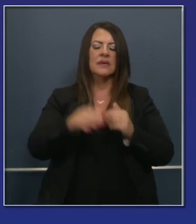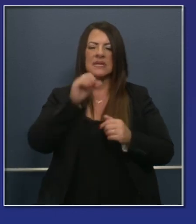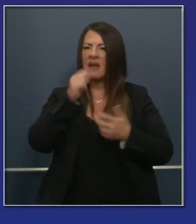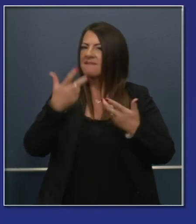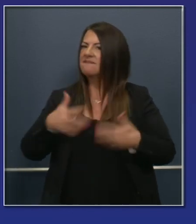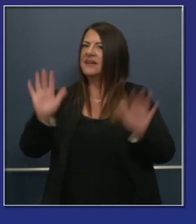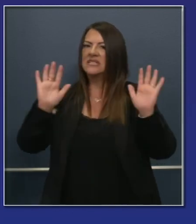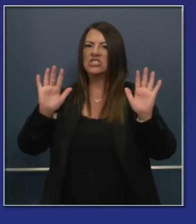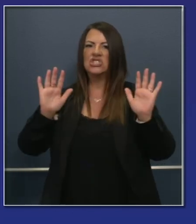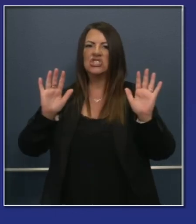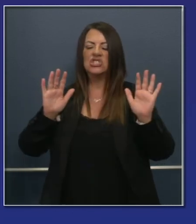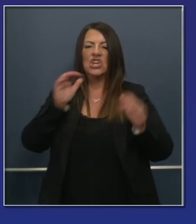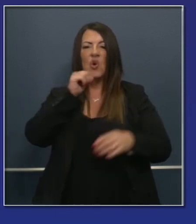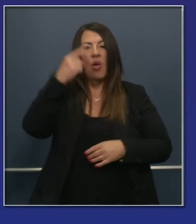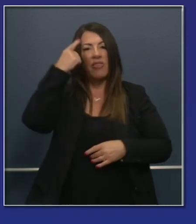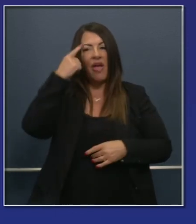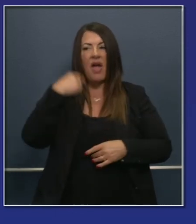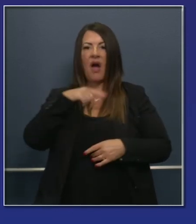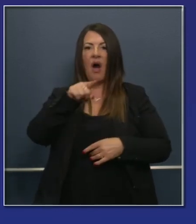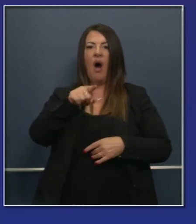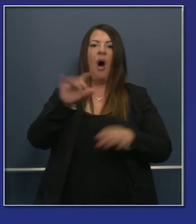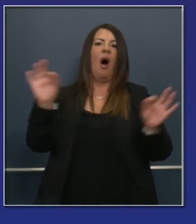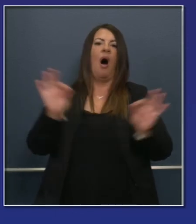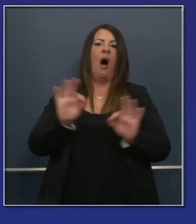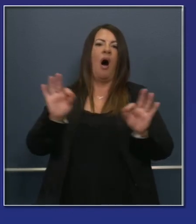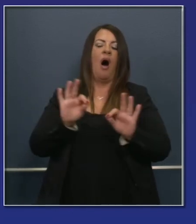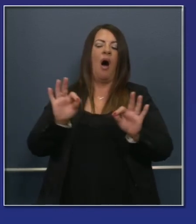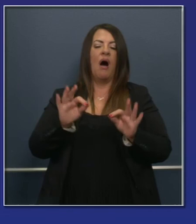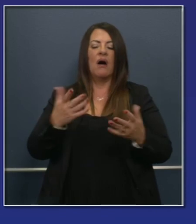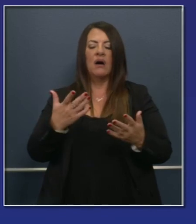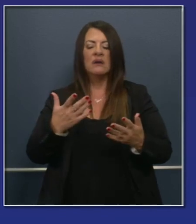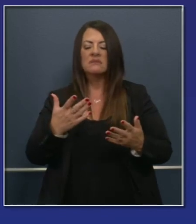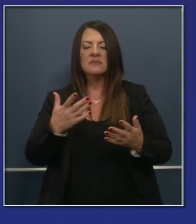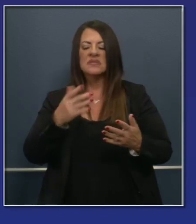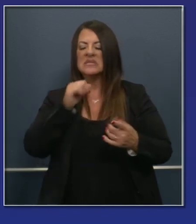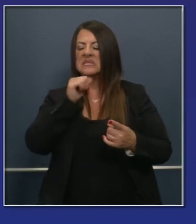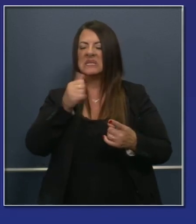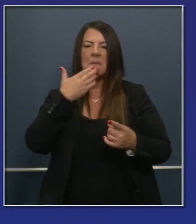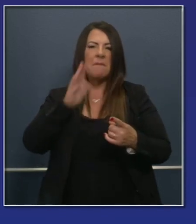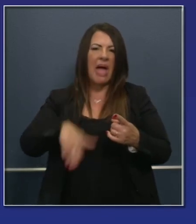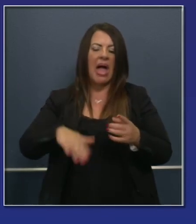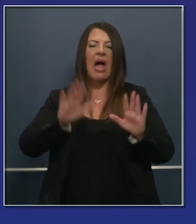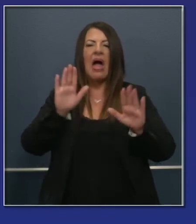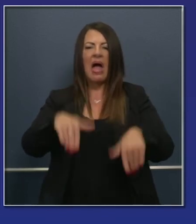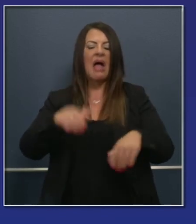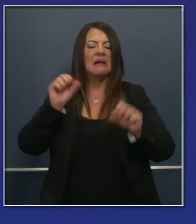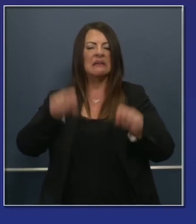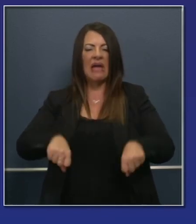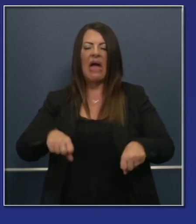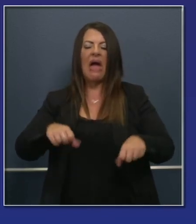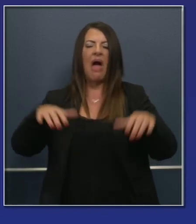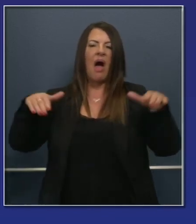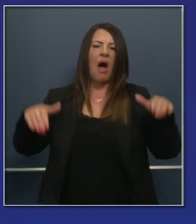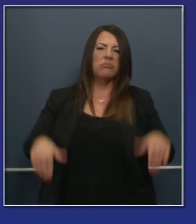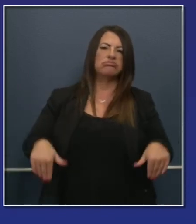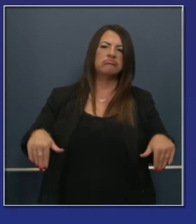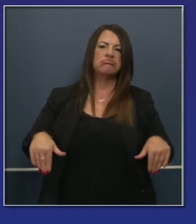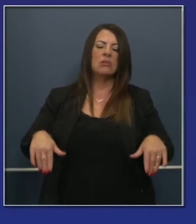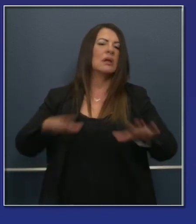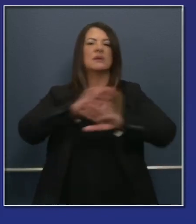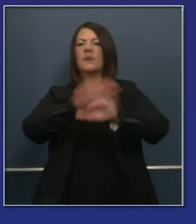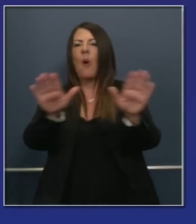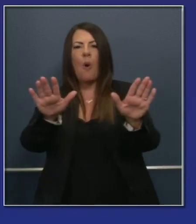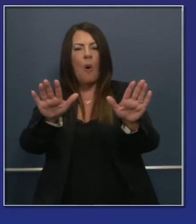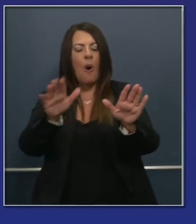woods. Do not take that snapshot, by the way, of 33 or so 100 positive cases to assume anything. The